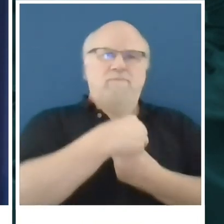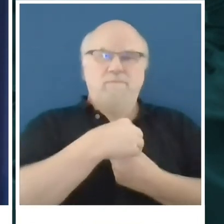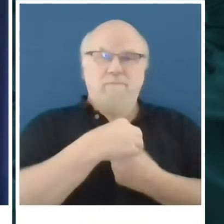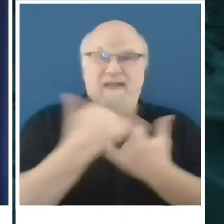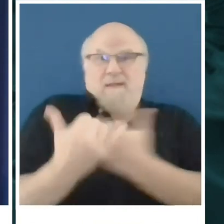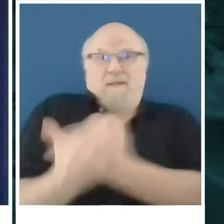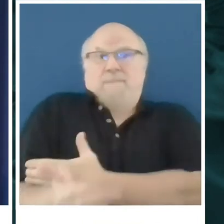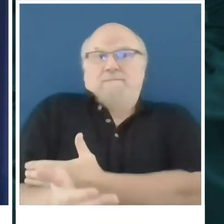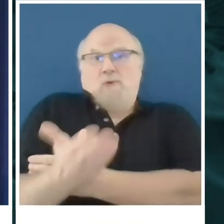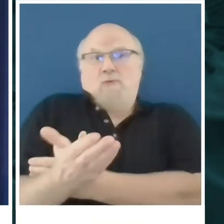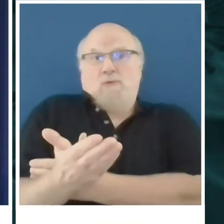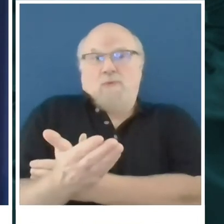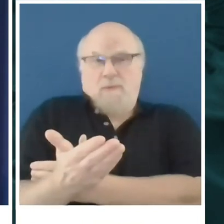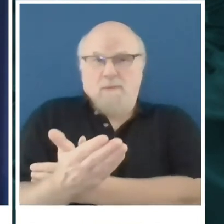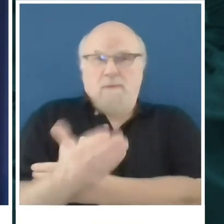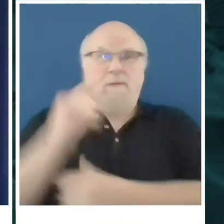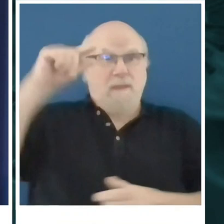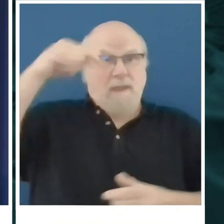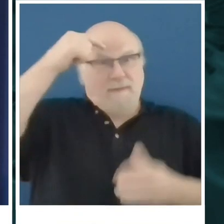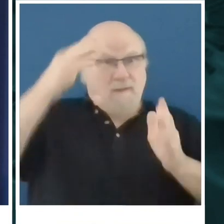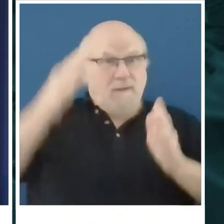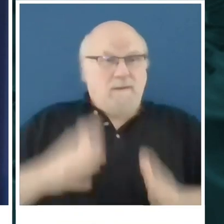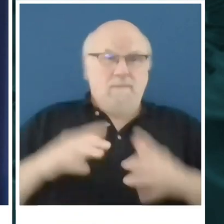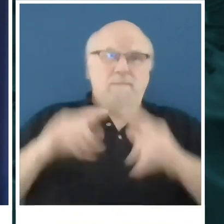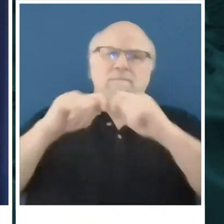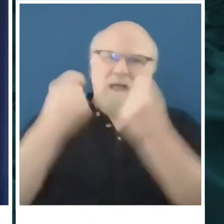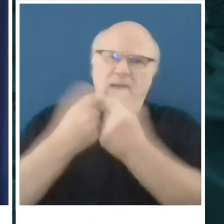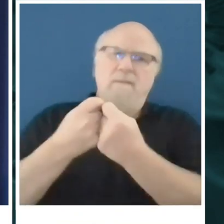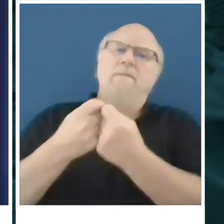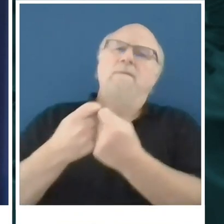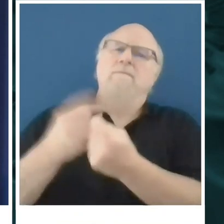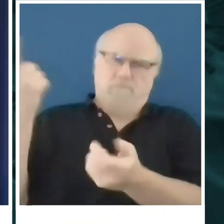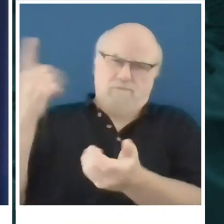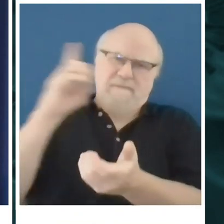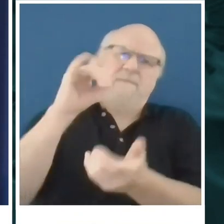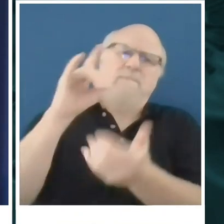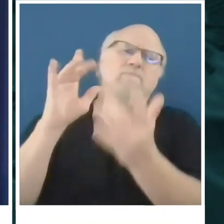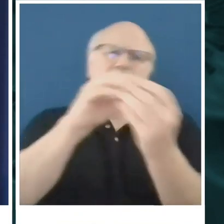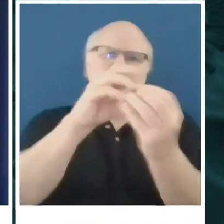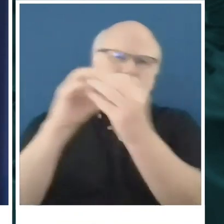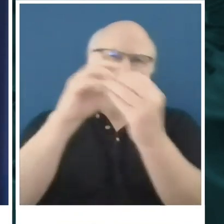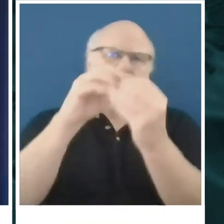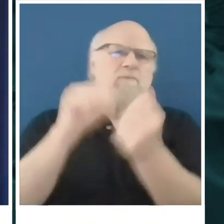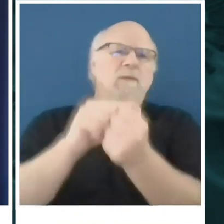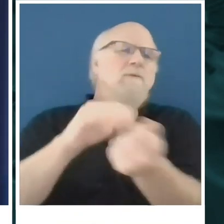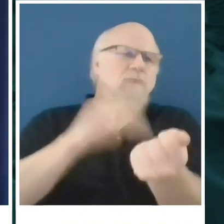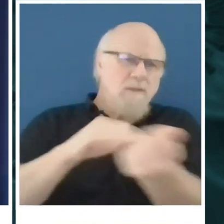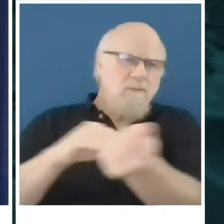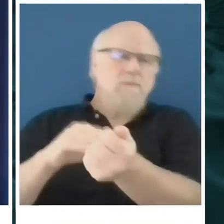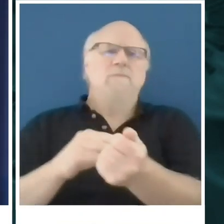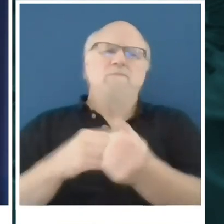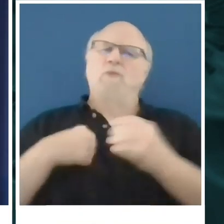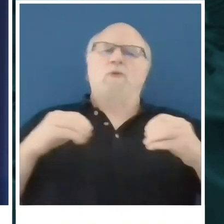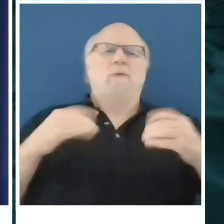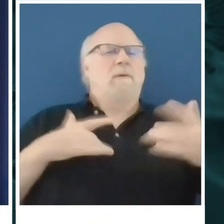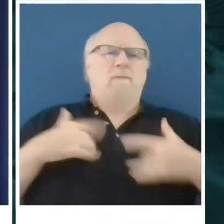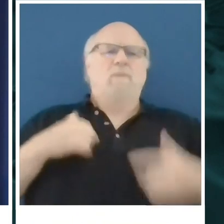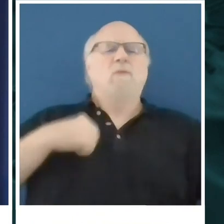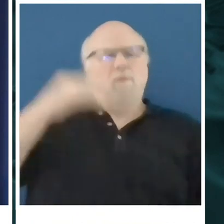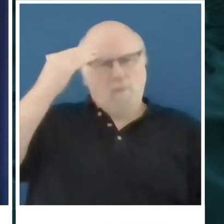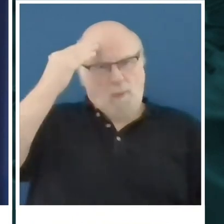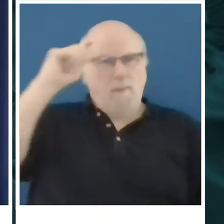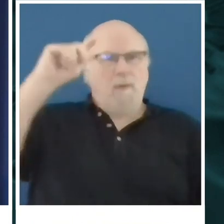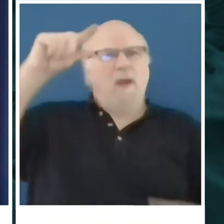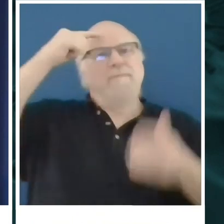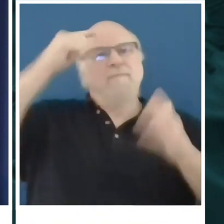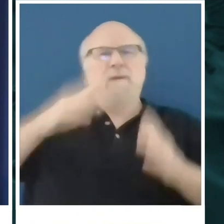The governor and his team are talking to physicians about this. So that doesn't concern me at all, and I just think it's an unfair news cycle for